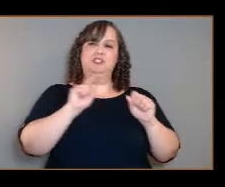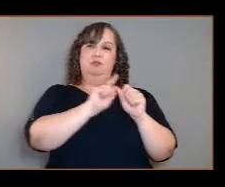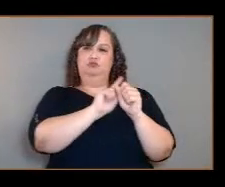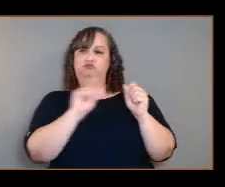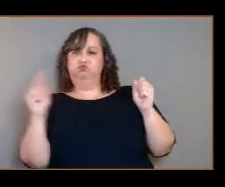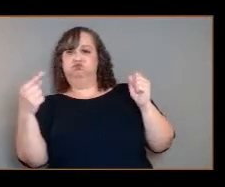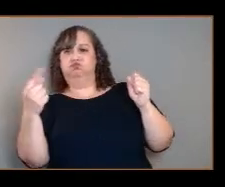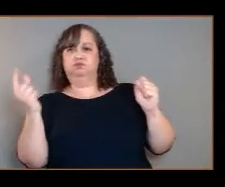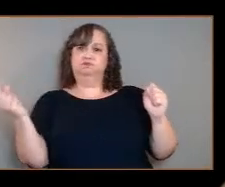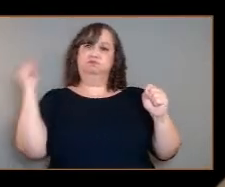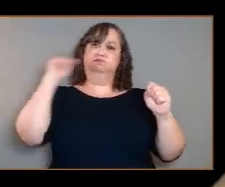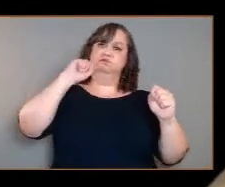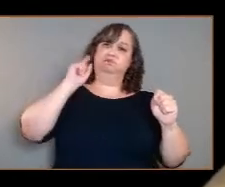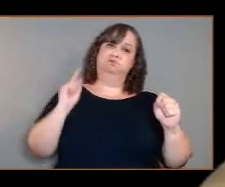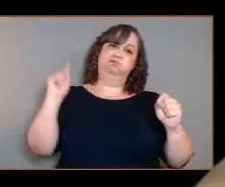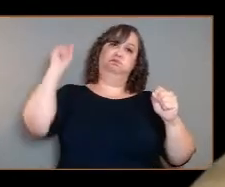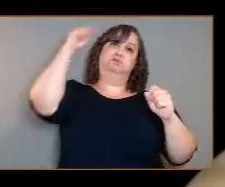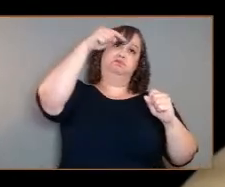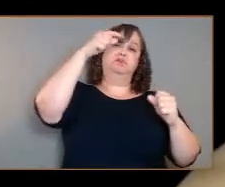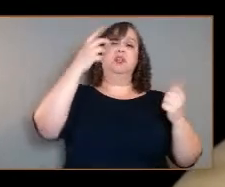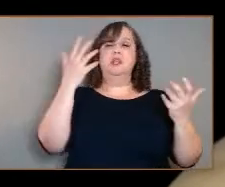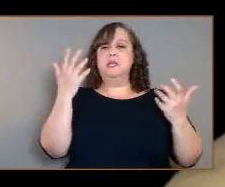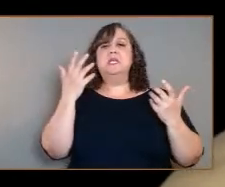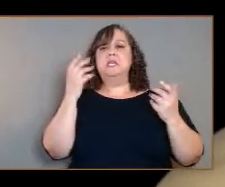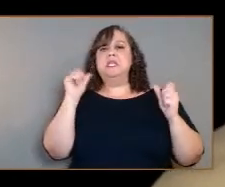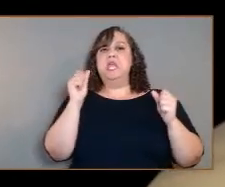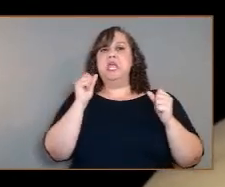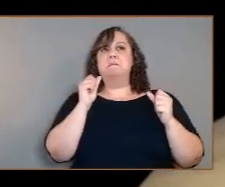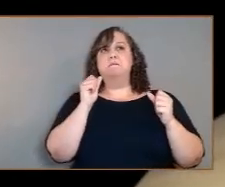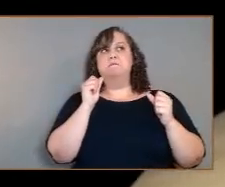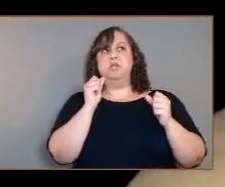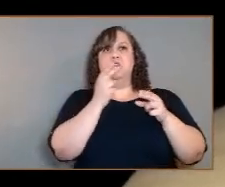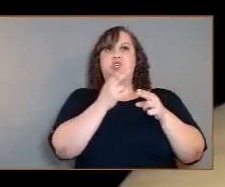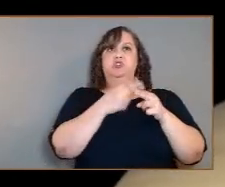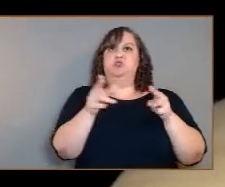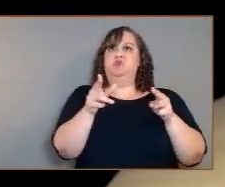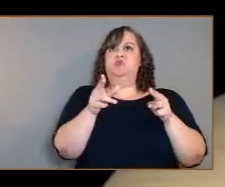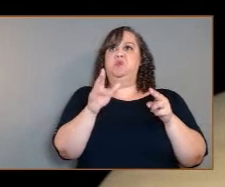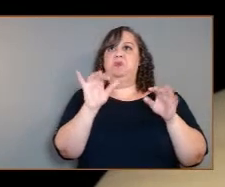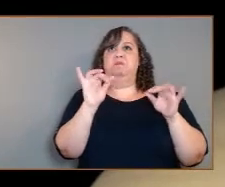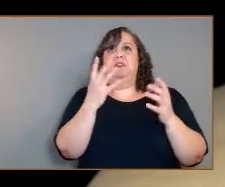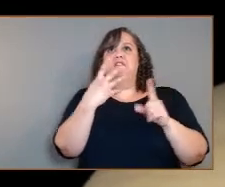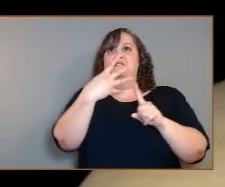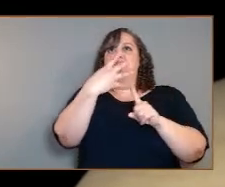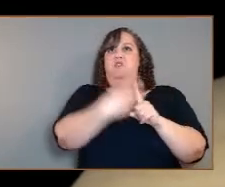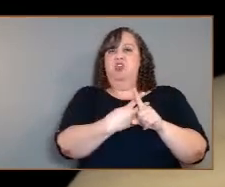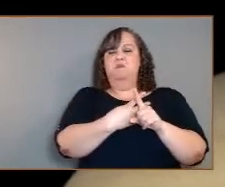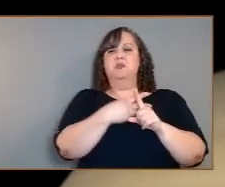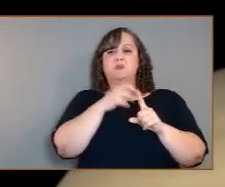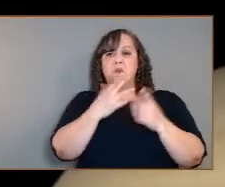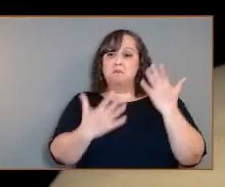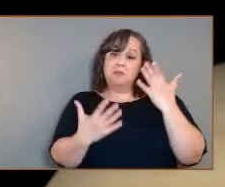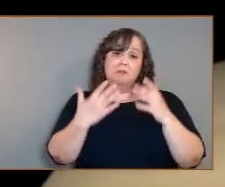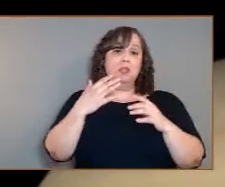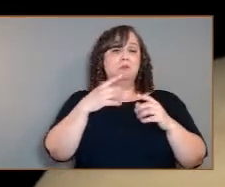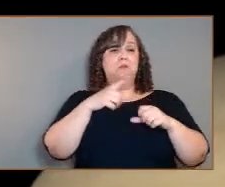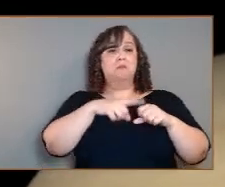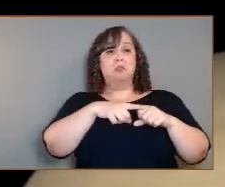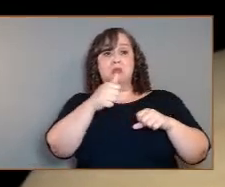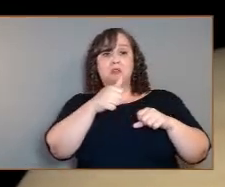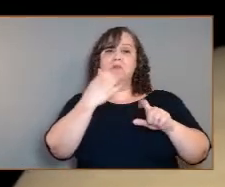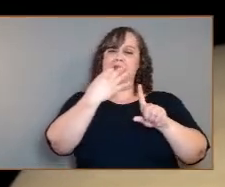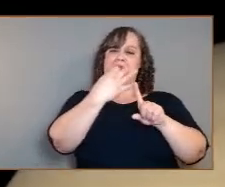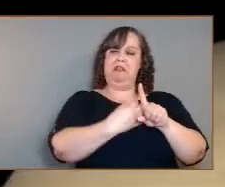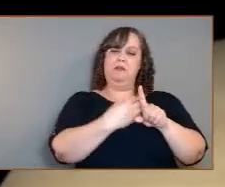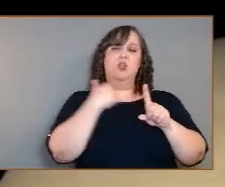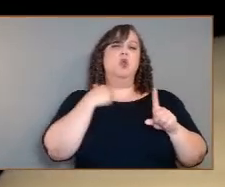us there from anywhere as short as, you know, four months to as long as nine months. But we're hoping for a sweet spot,